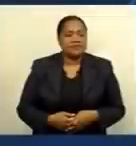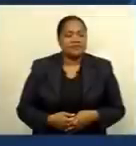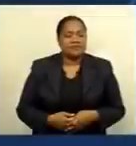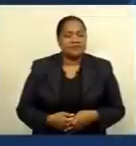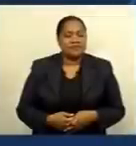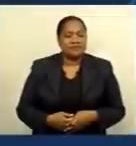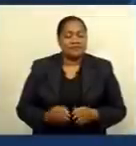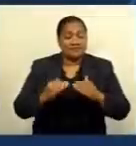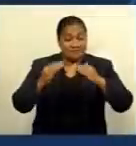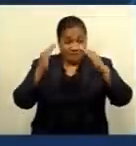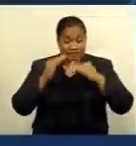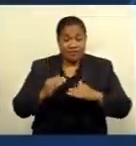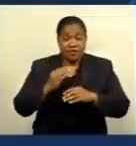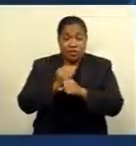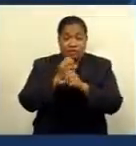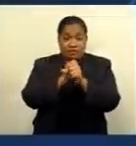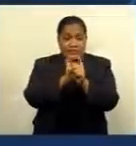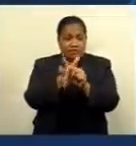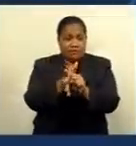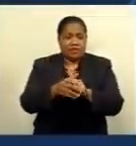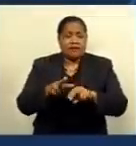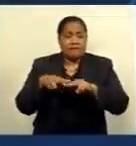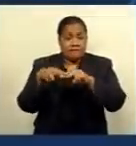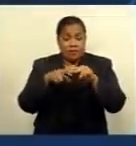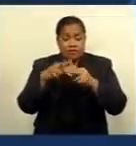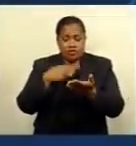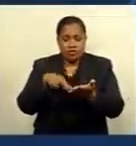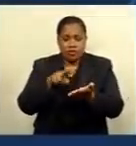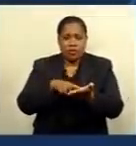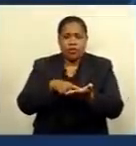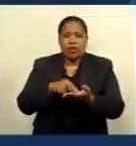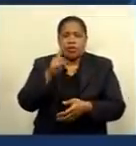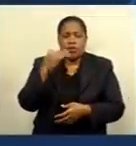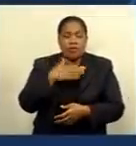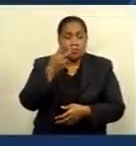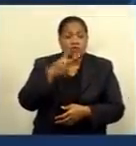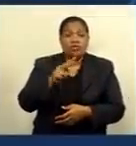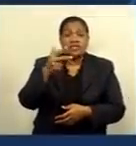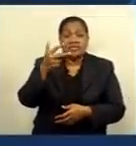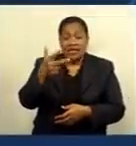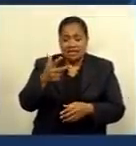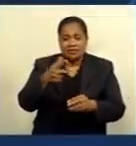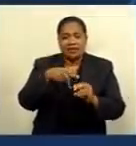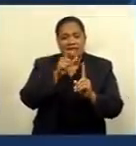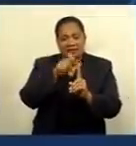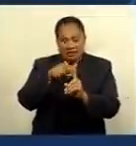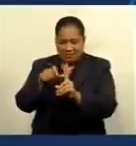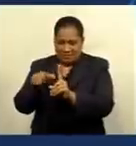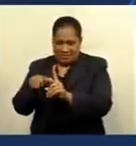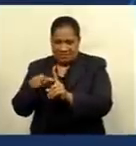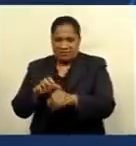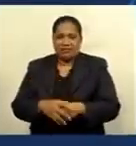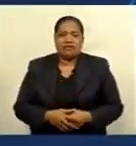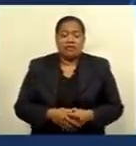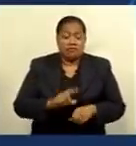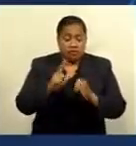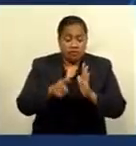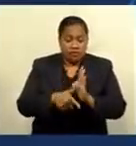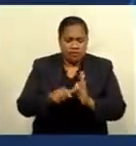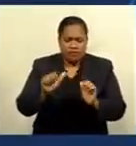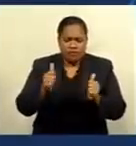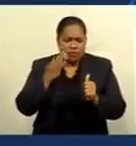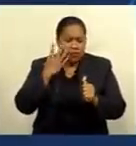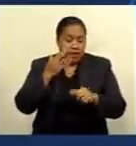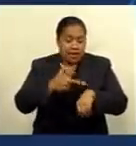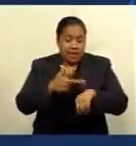And to tonight's COVID-19 update, Fiji recorded 128 new COVID-19 infections for the period ending 8